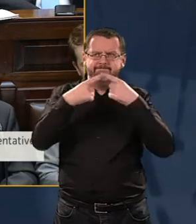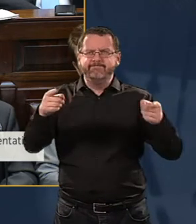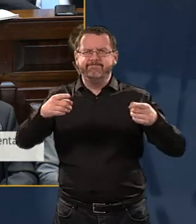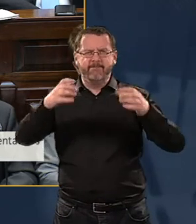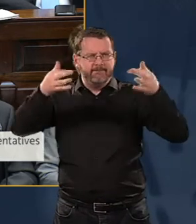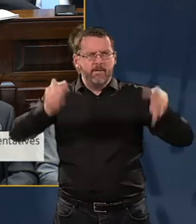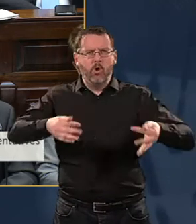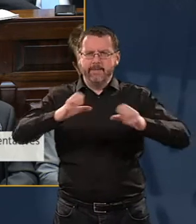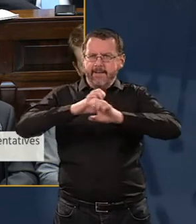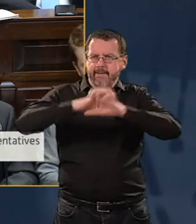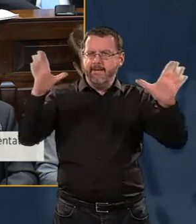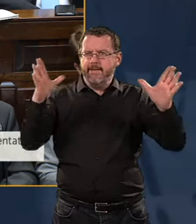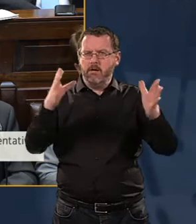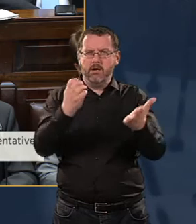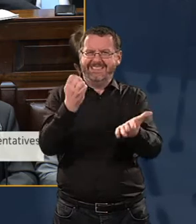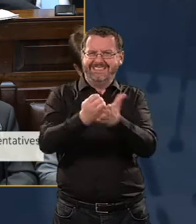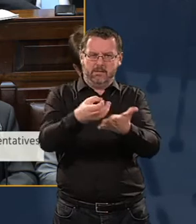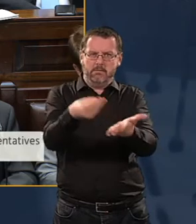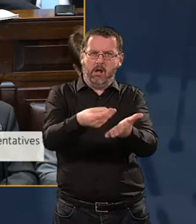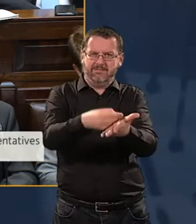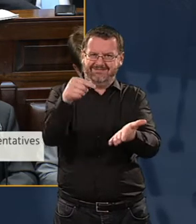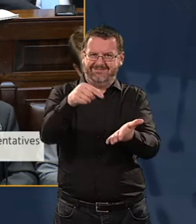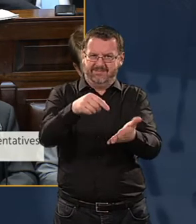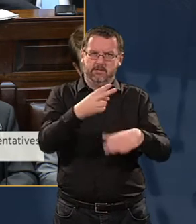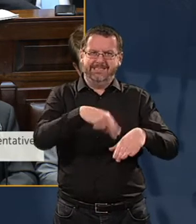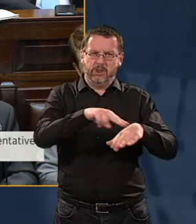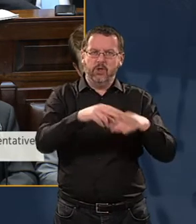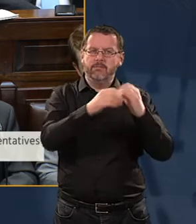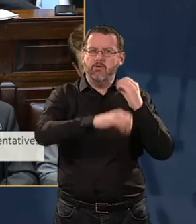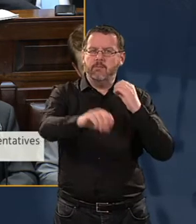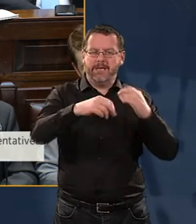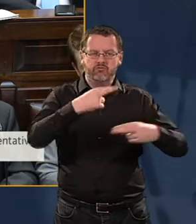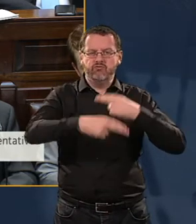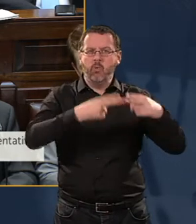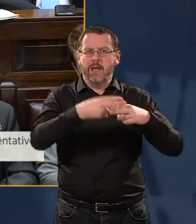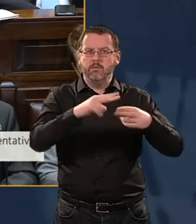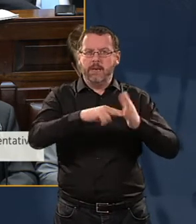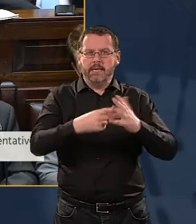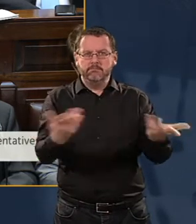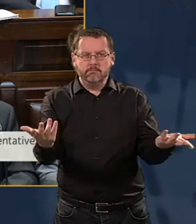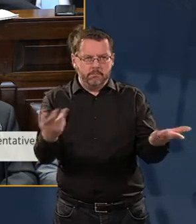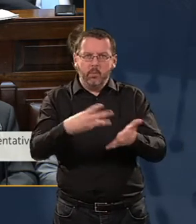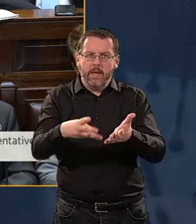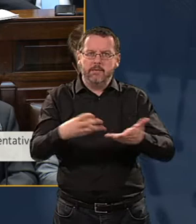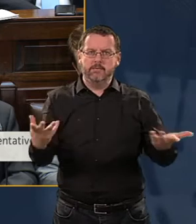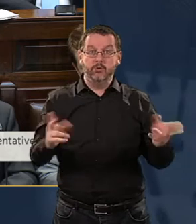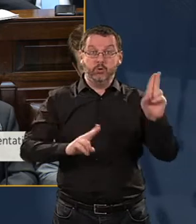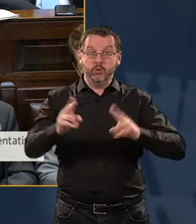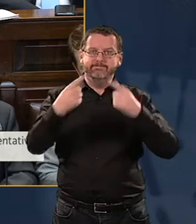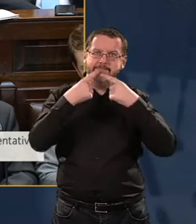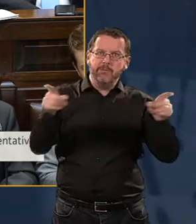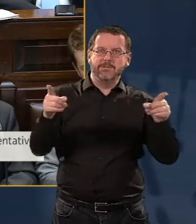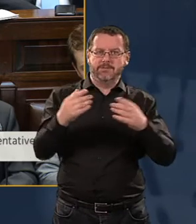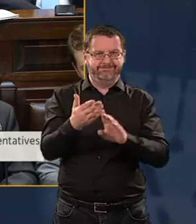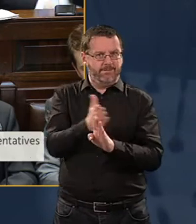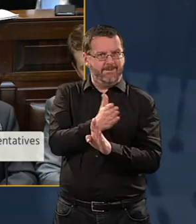on the cost of the national broadband rollout? This was supposed to be announced before Easter.